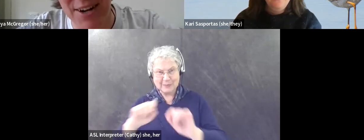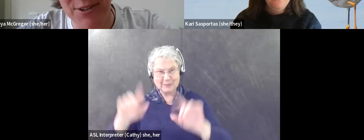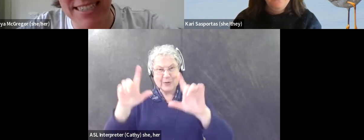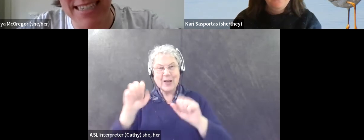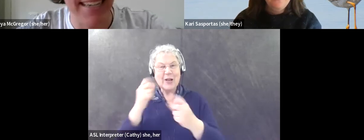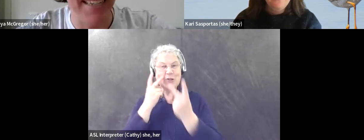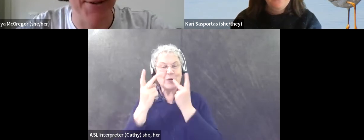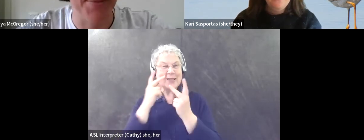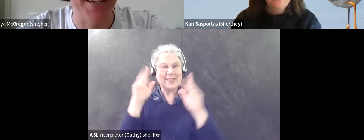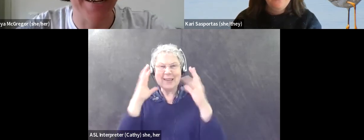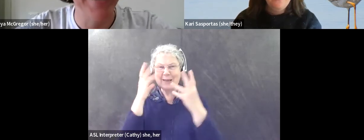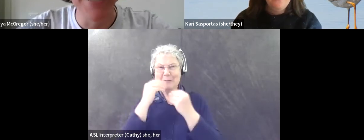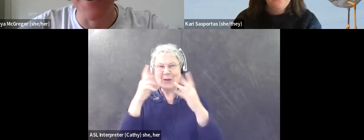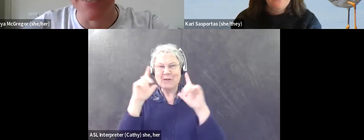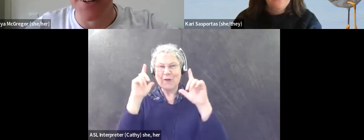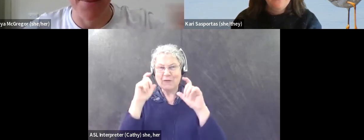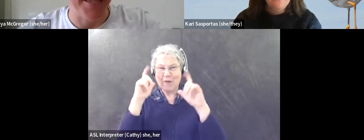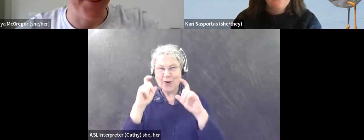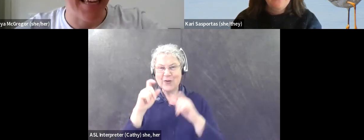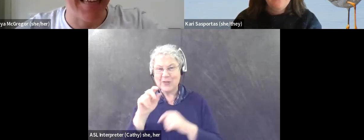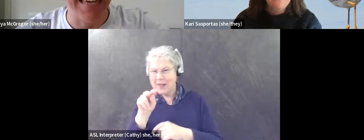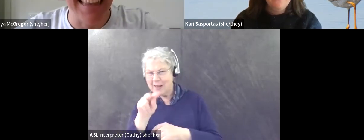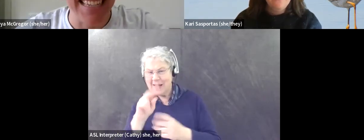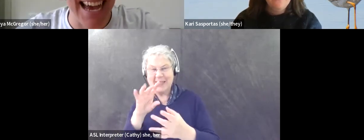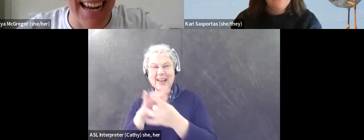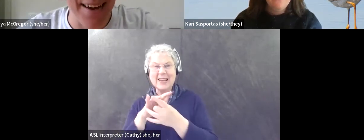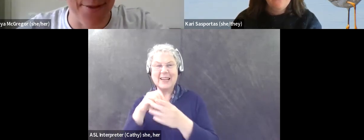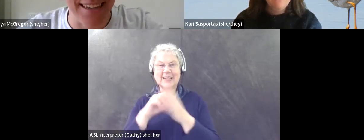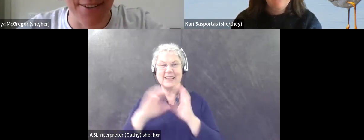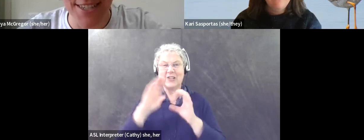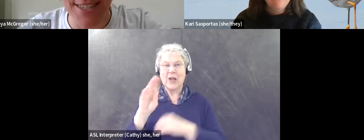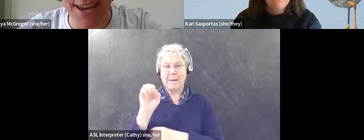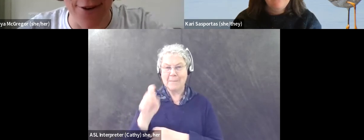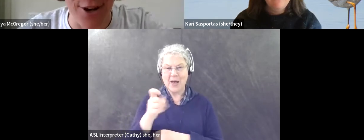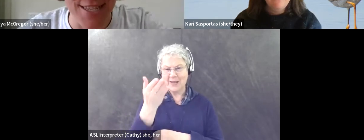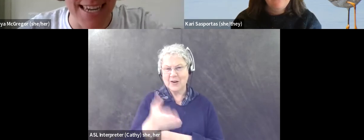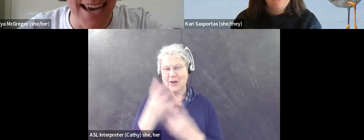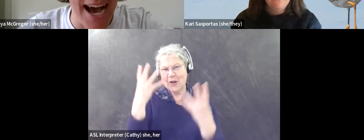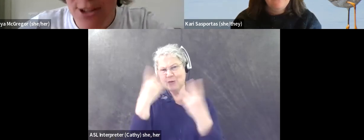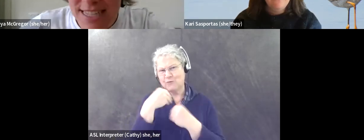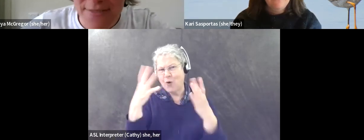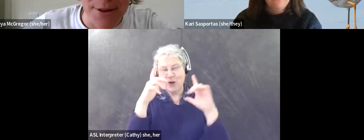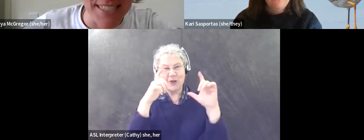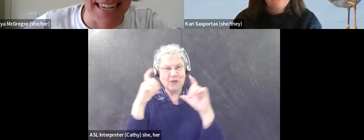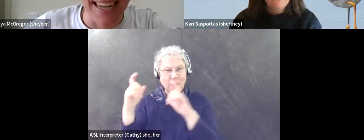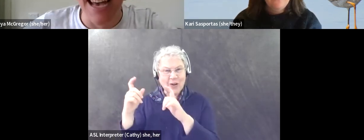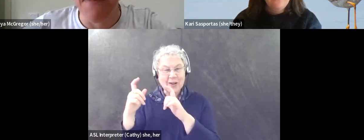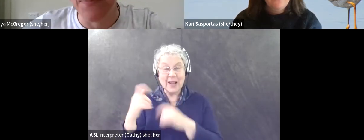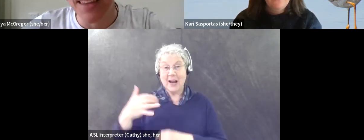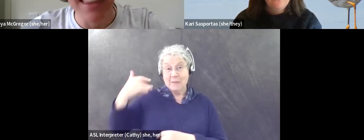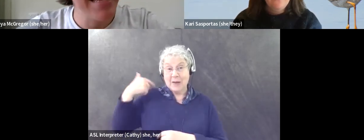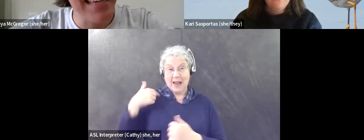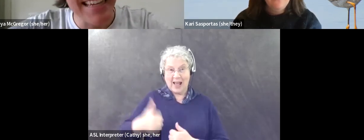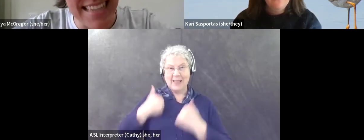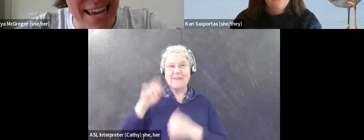found at autistic underscore birder on Instagram. I just put that link in the chat, um, really gorgeous photos. And I used to live in Boston and,